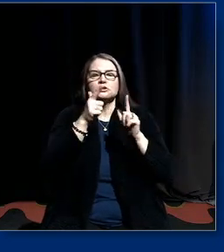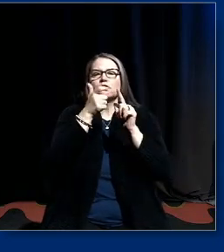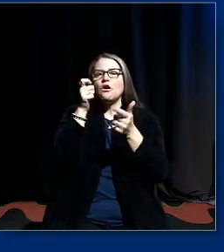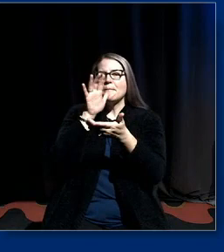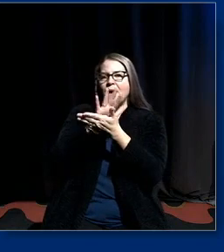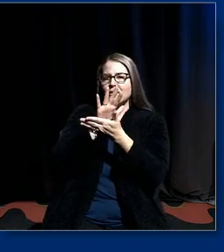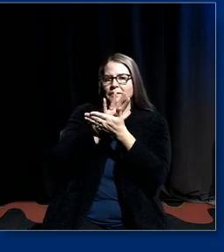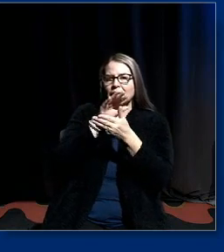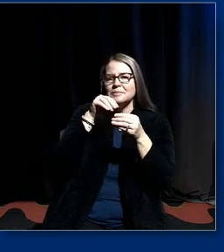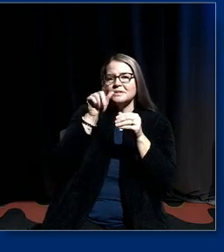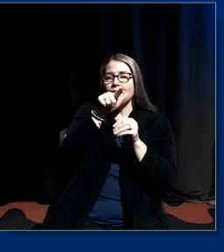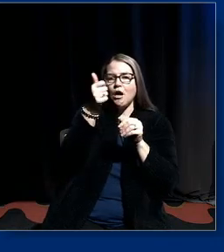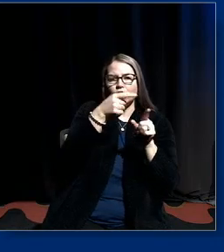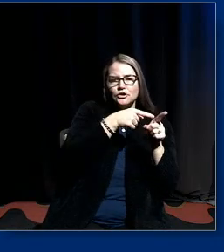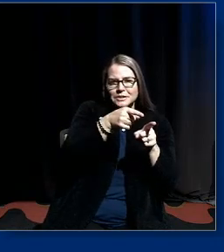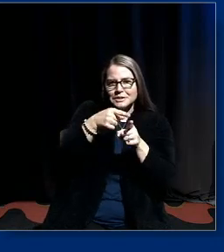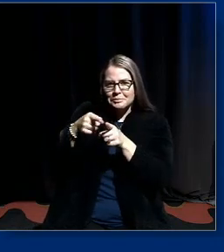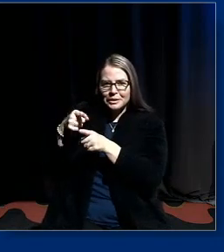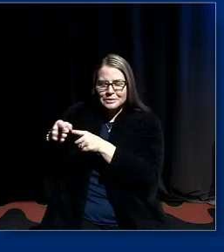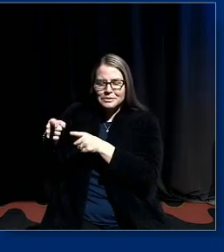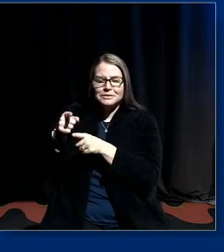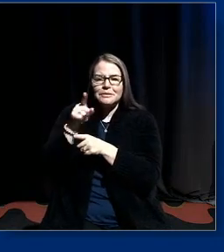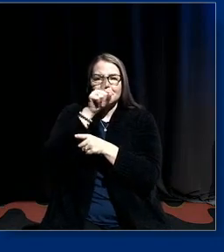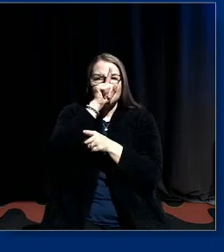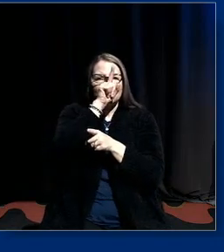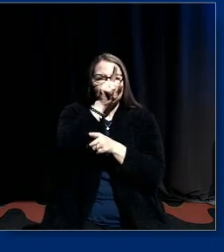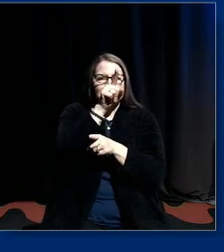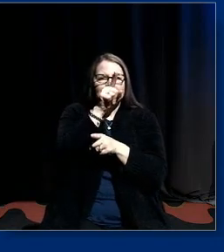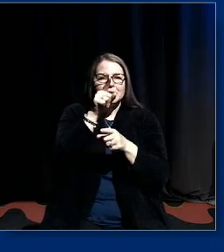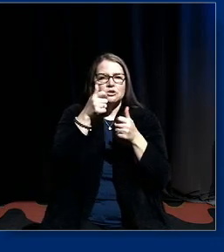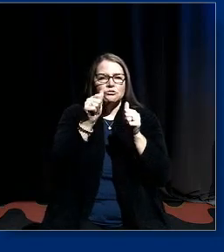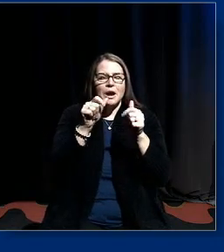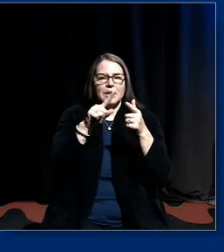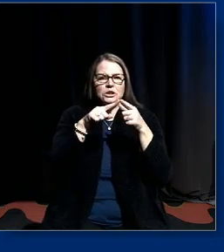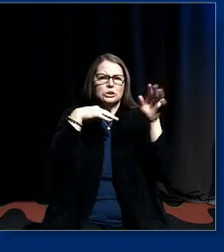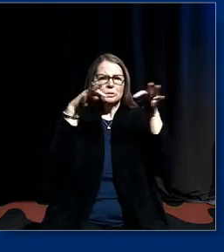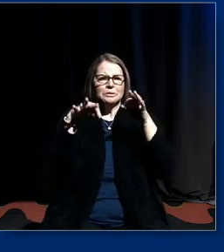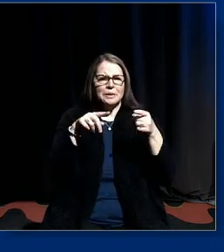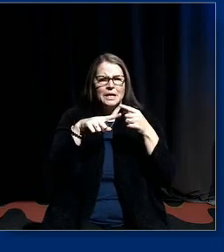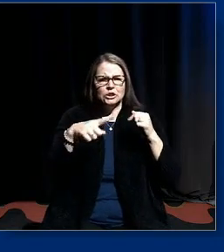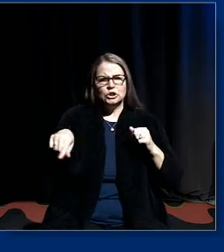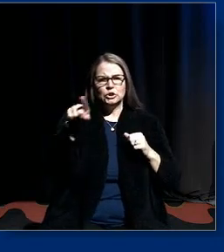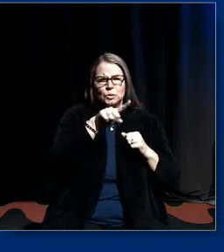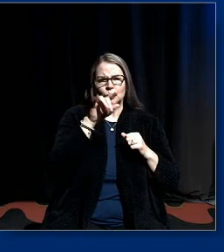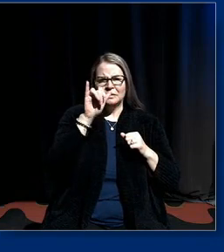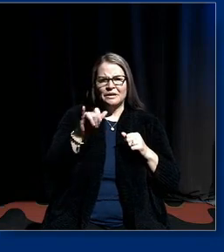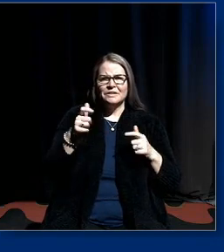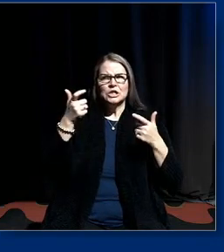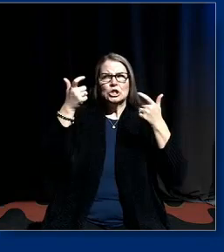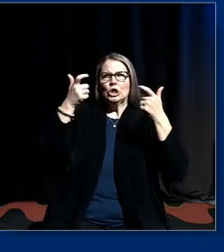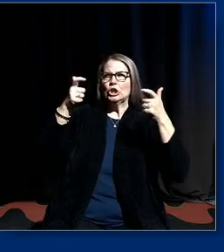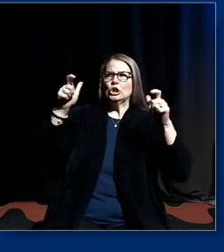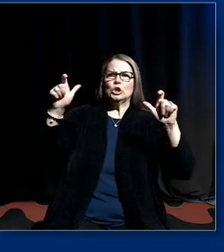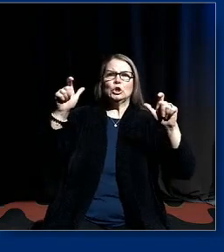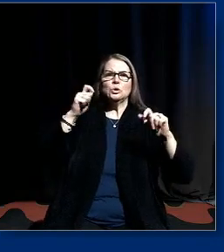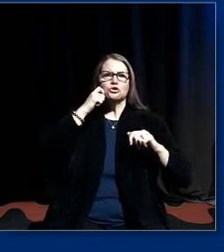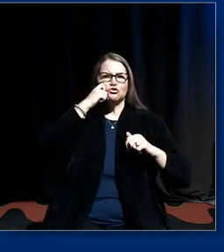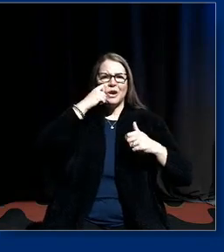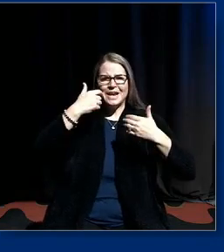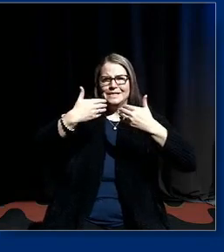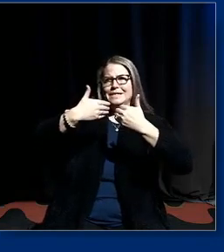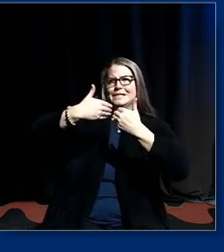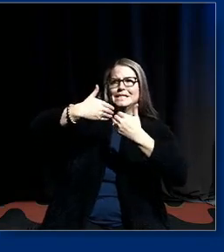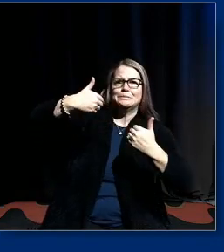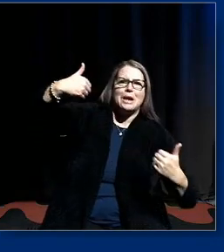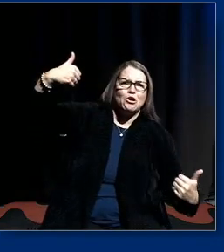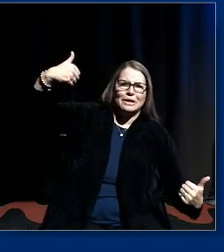in other disciplines who are wheeled out to tell you that these huge race disparities are actually not